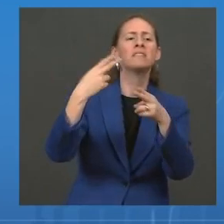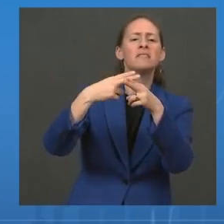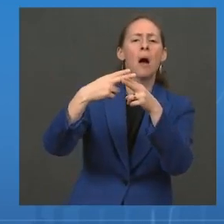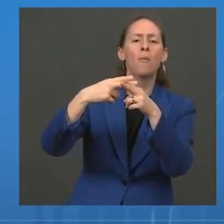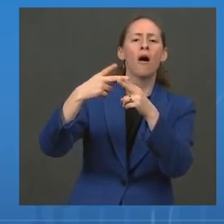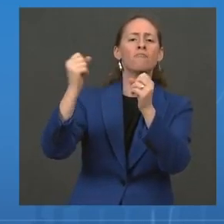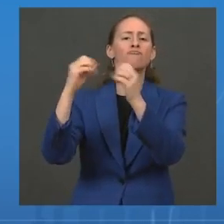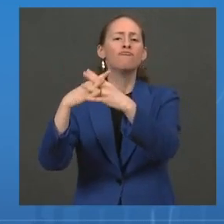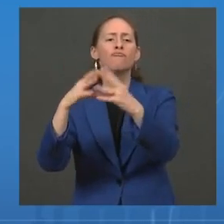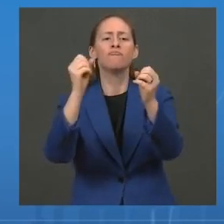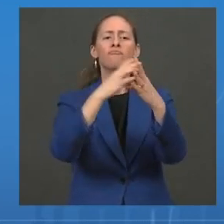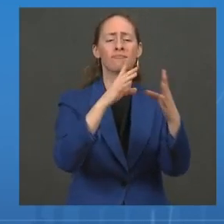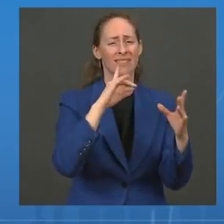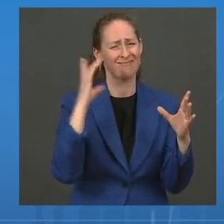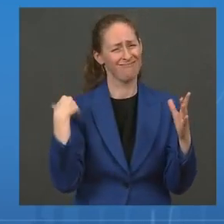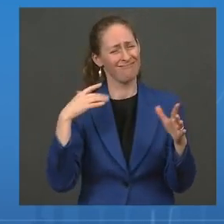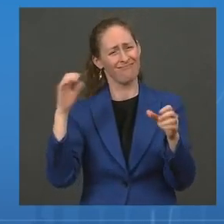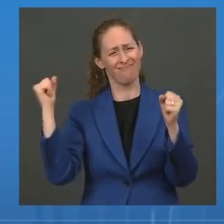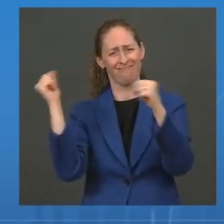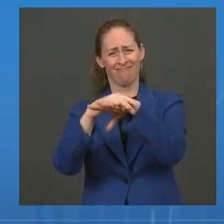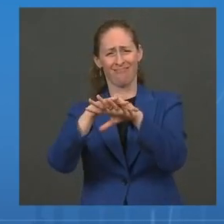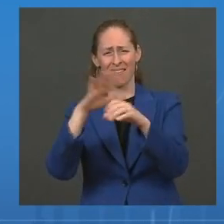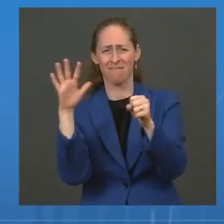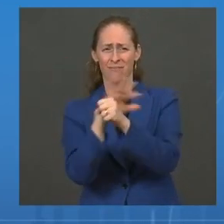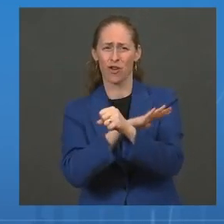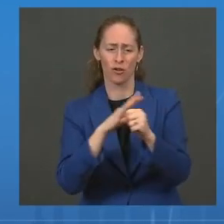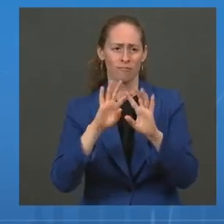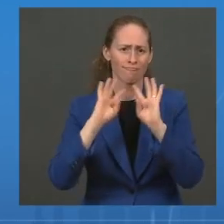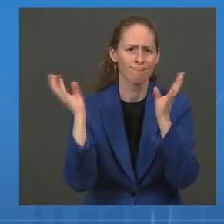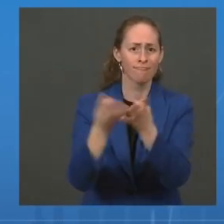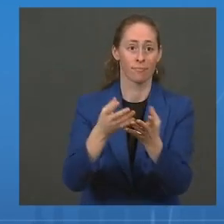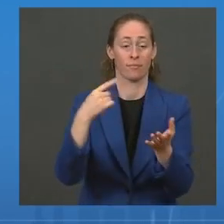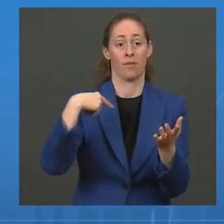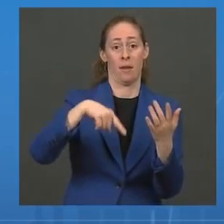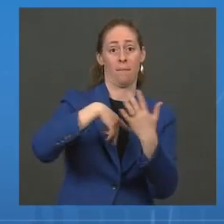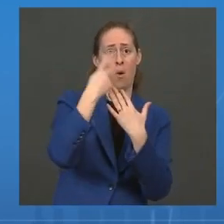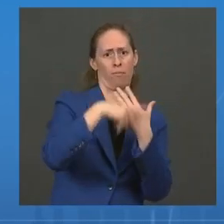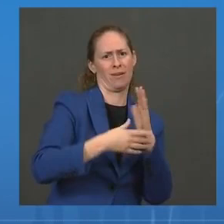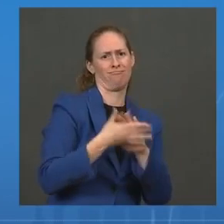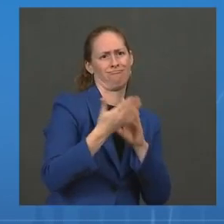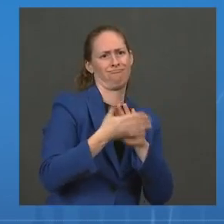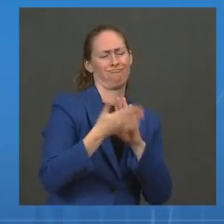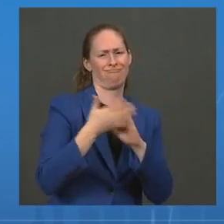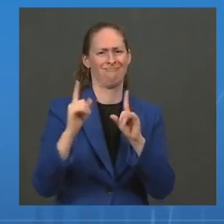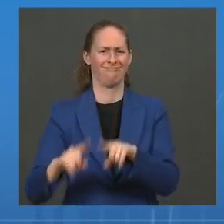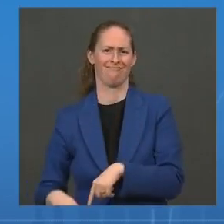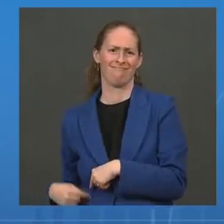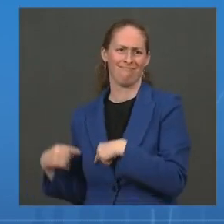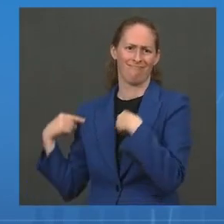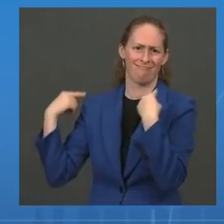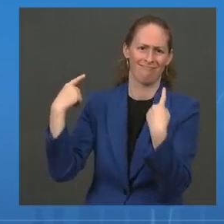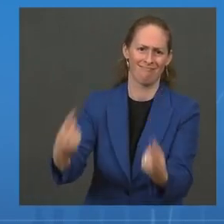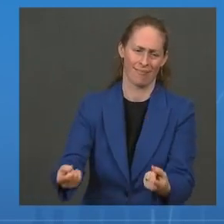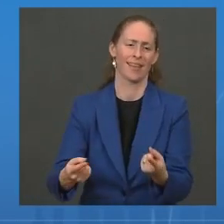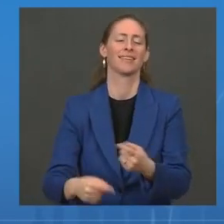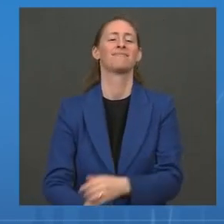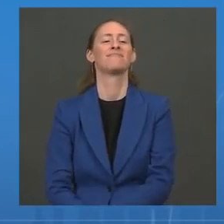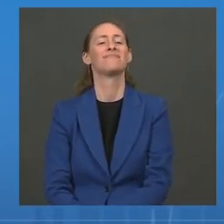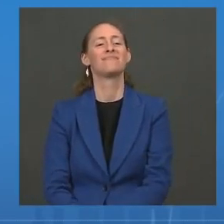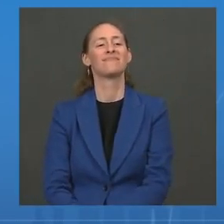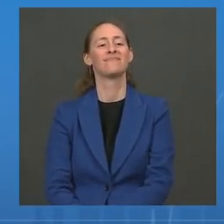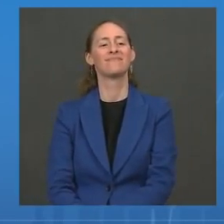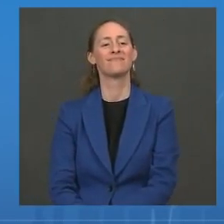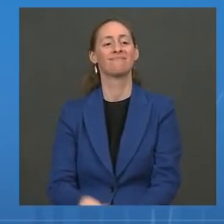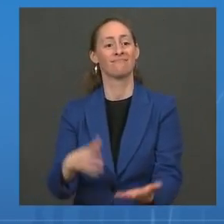While our program is just fully up and running this week, by the end of the day today, we estimate that over